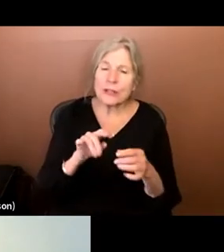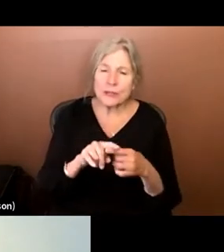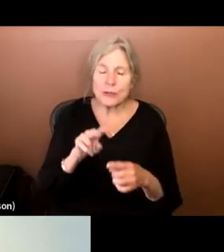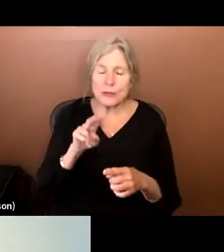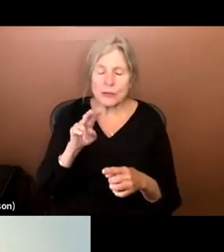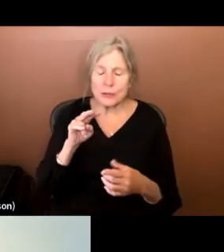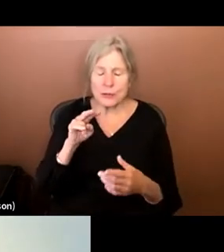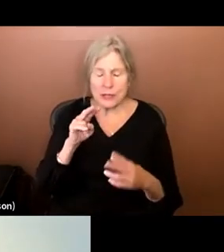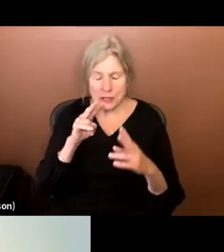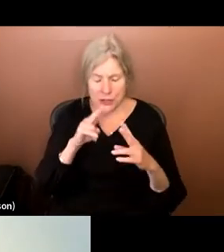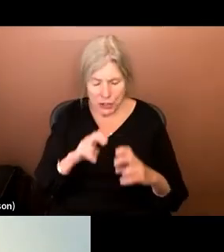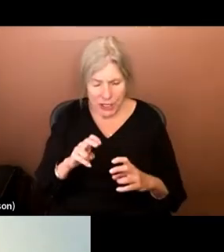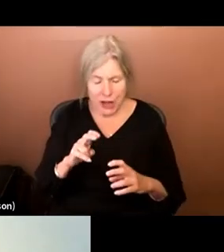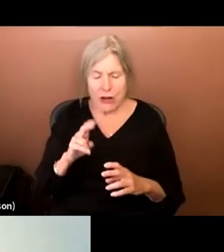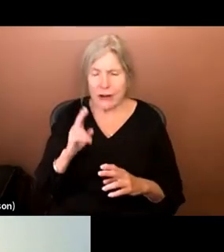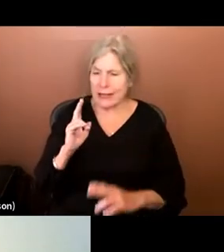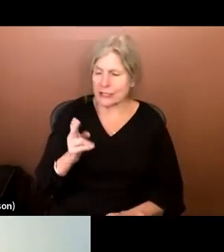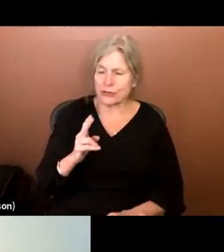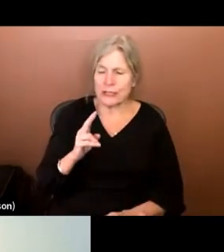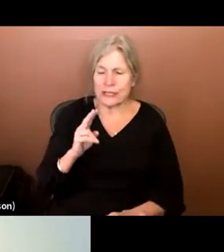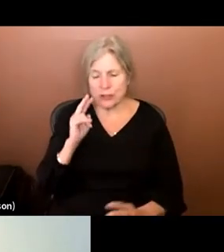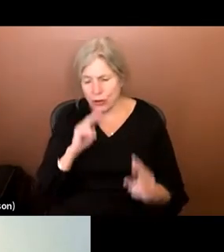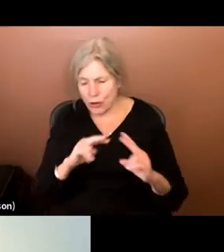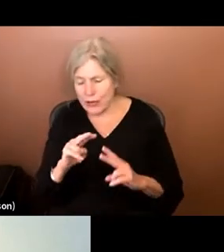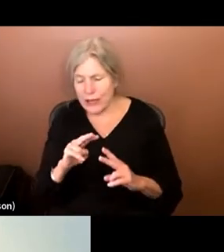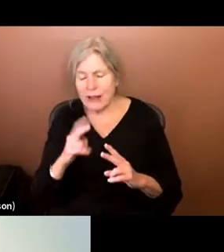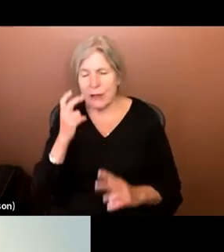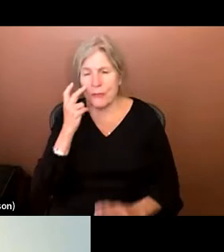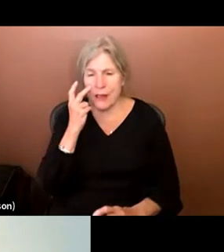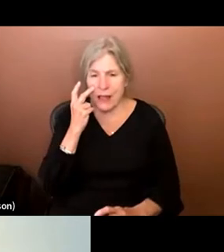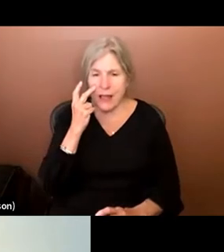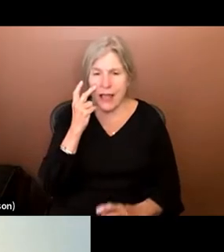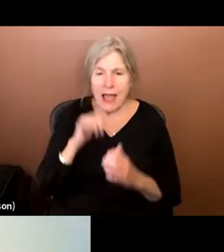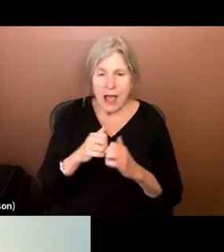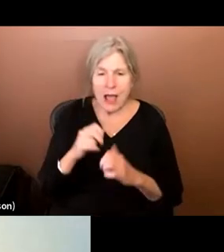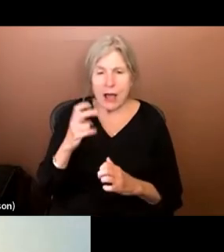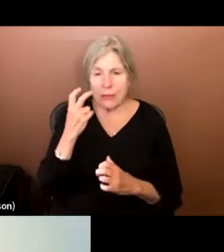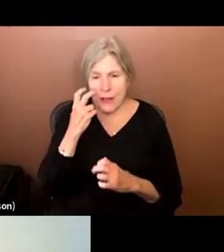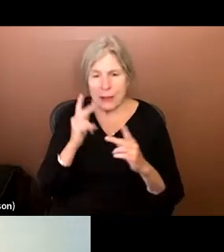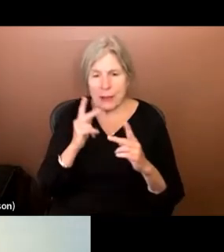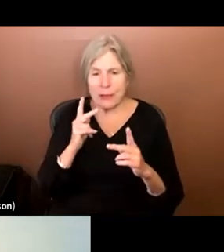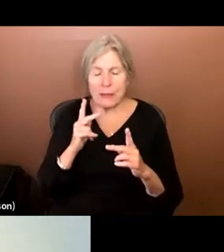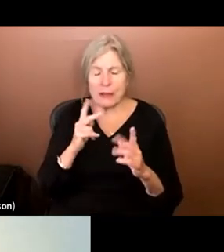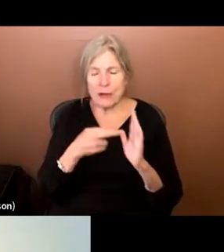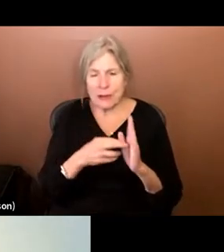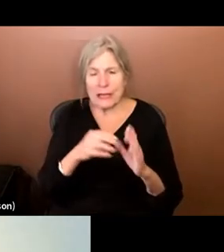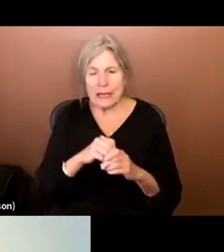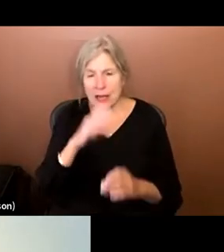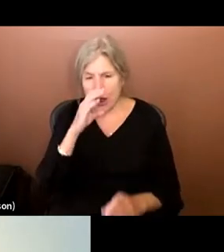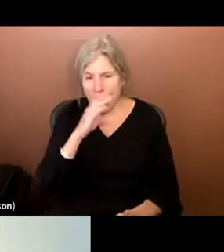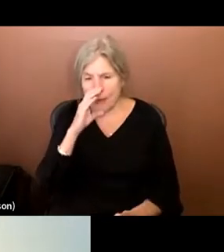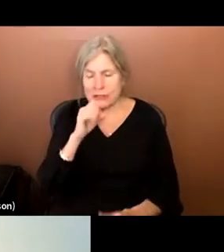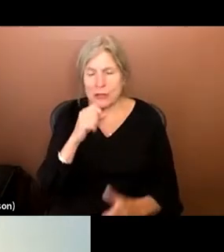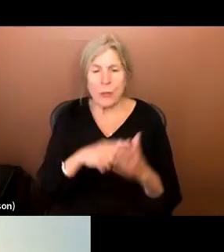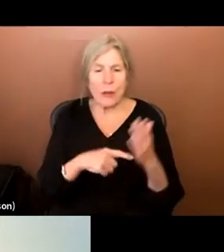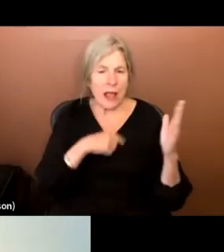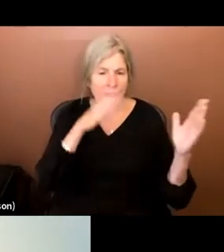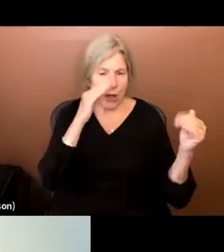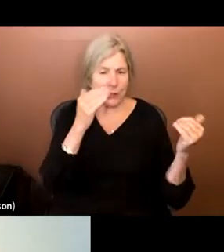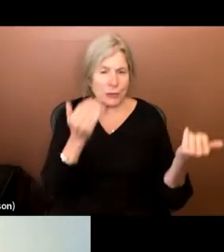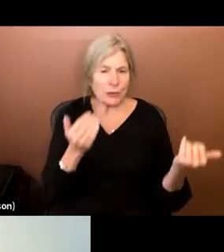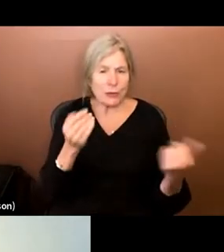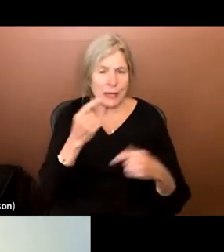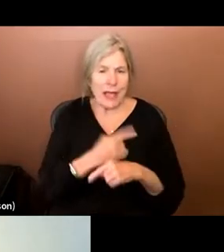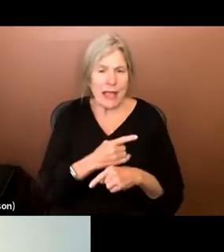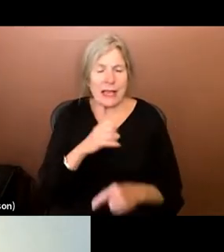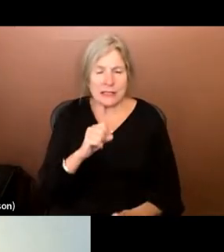our history, to look at the ways that blind people have been represented in comics. And so, what I hope to do today is